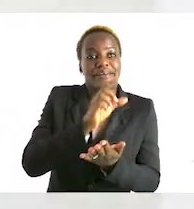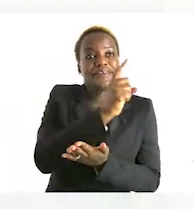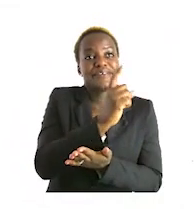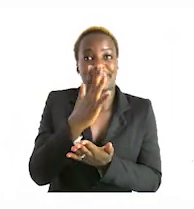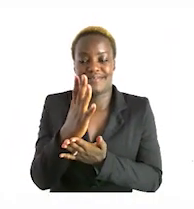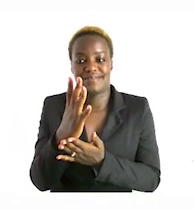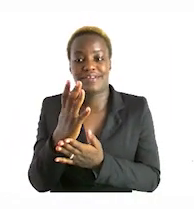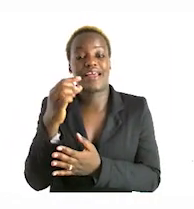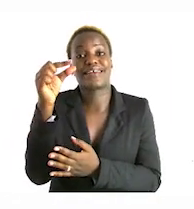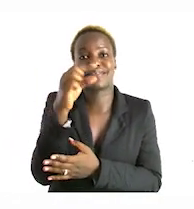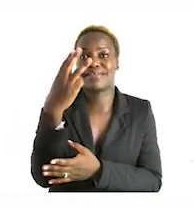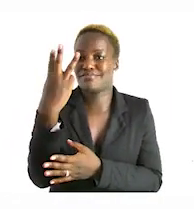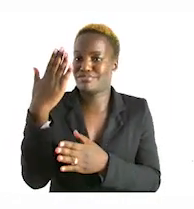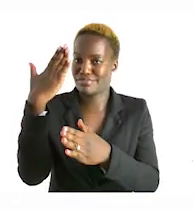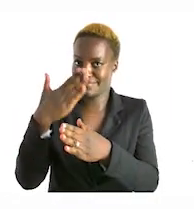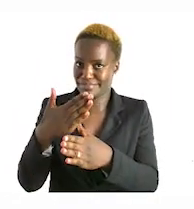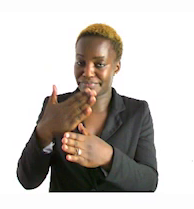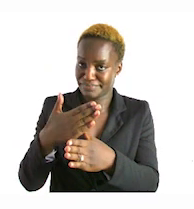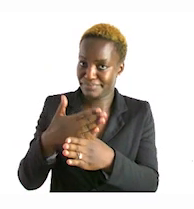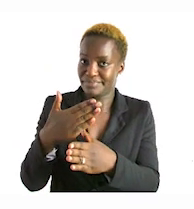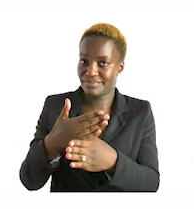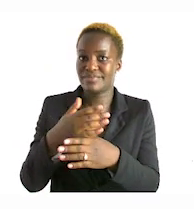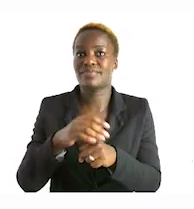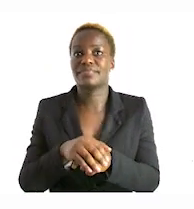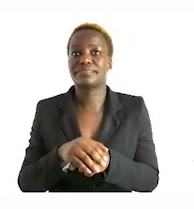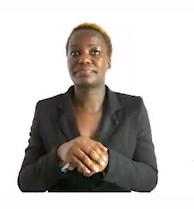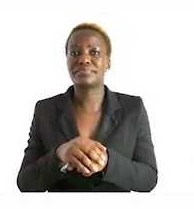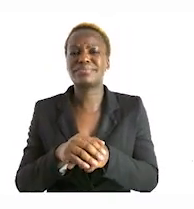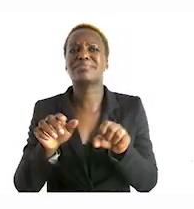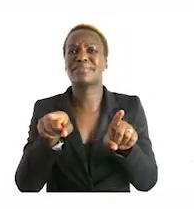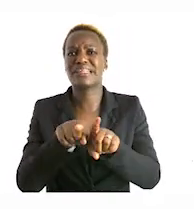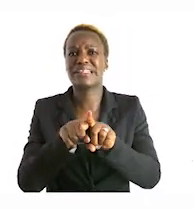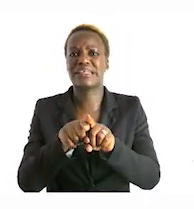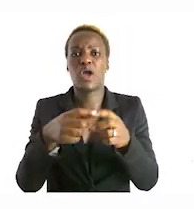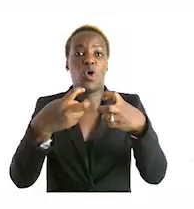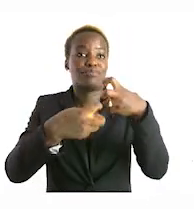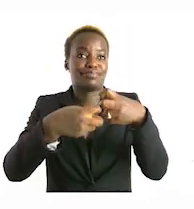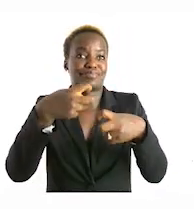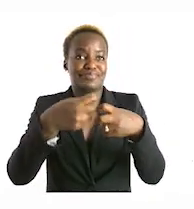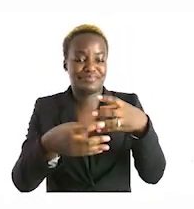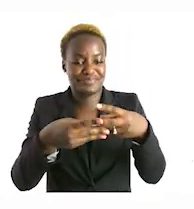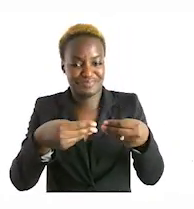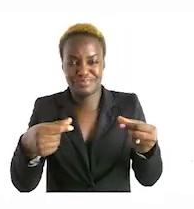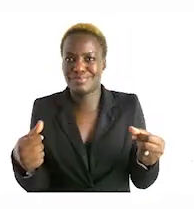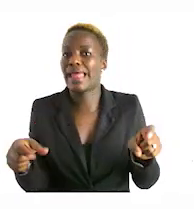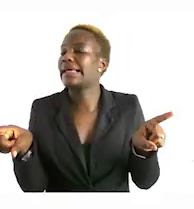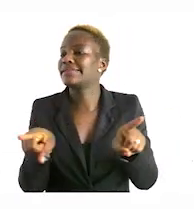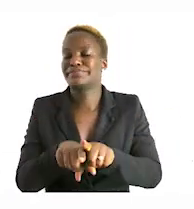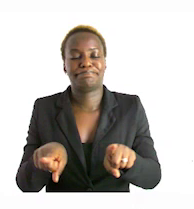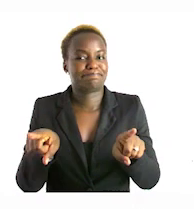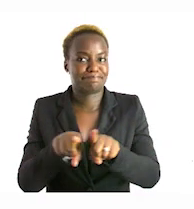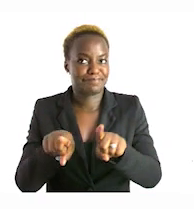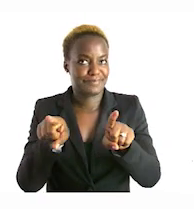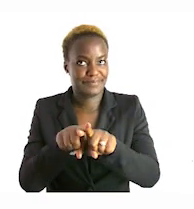is grade three level and this one we call it also the problem solving it's the same and similar